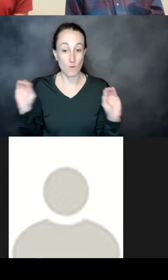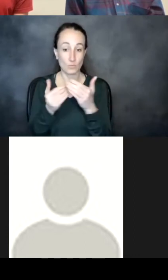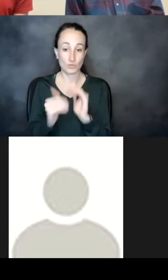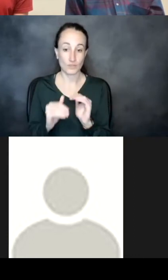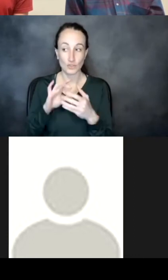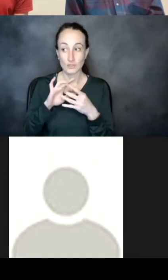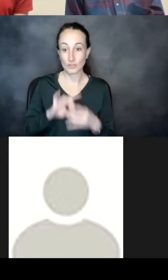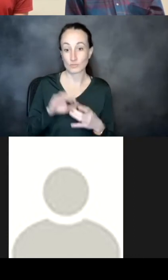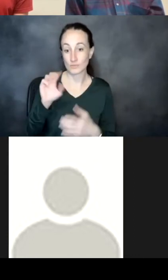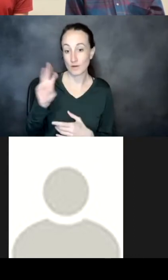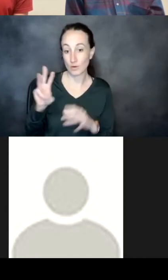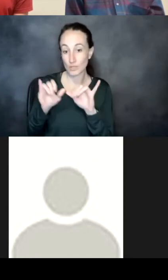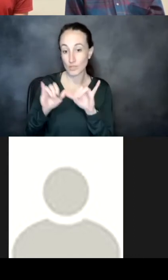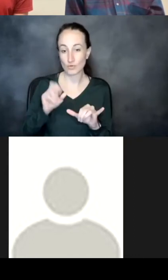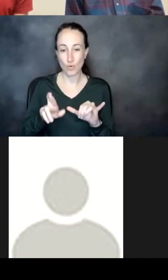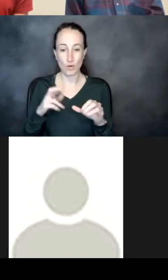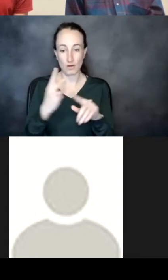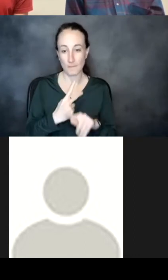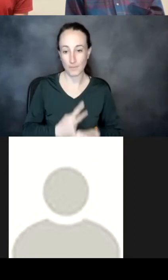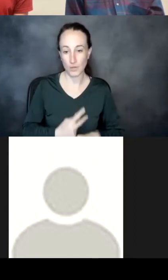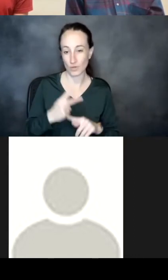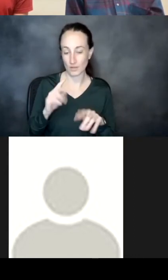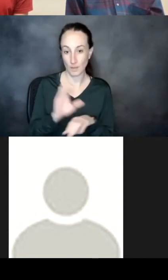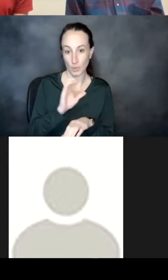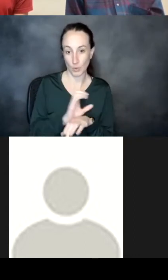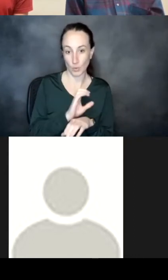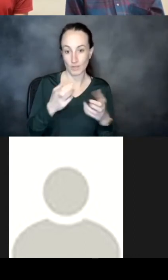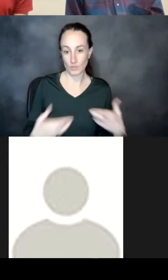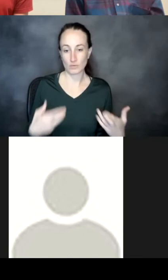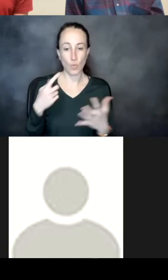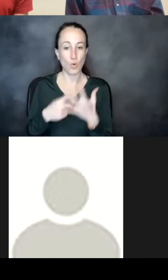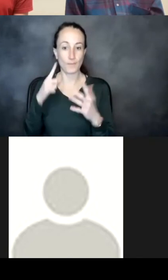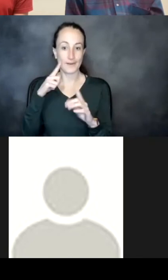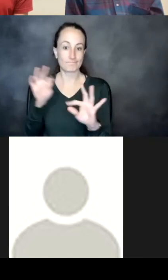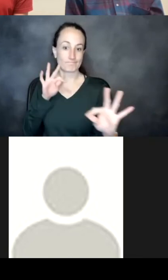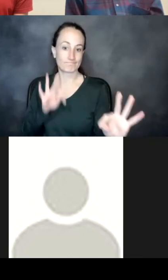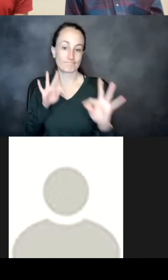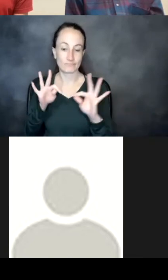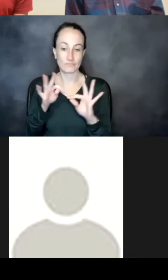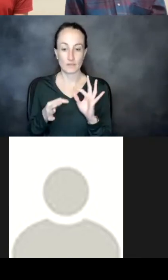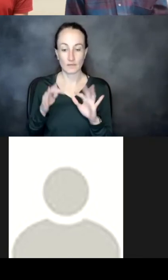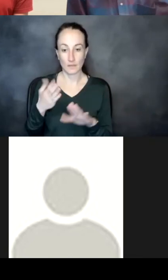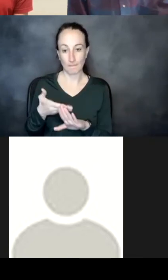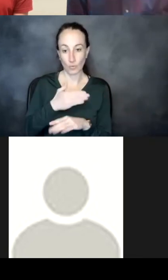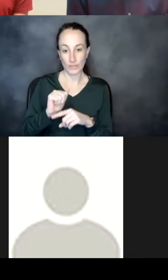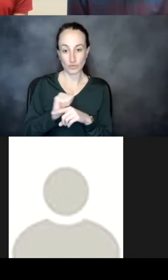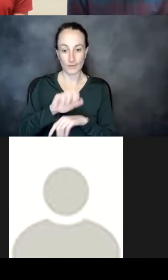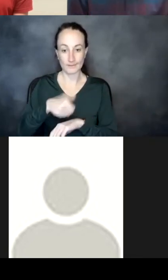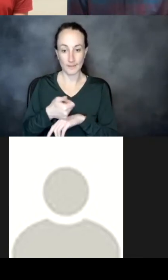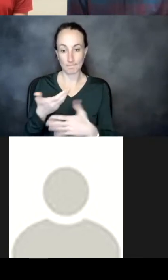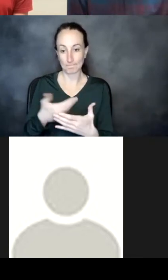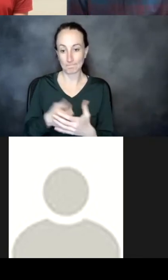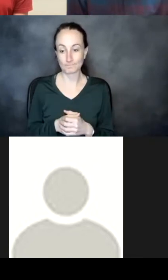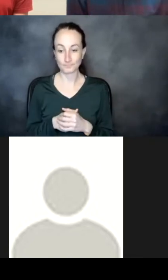engineering or compute resources what do you think would be like the ideal large-scale pre-training setup for this um